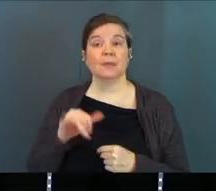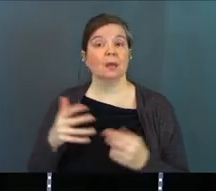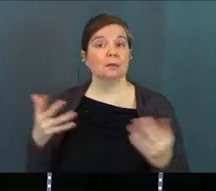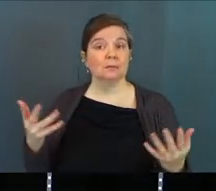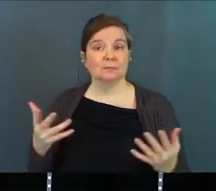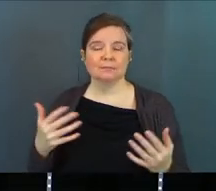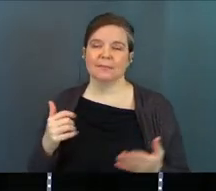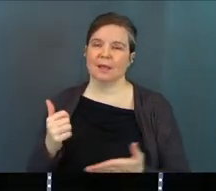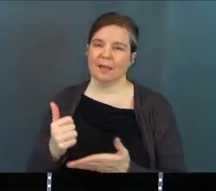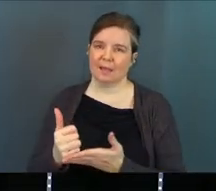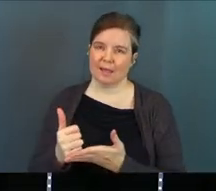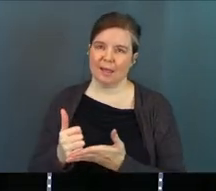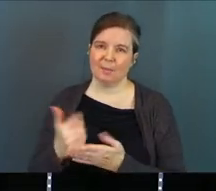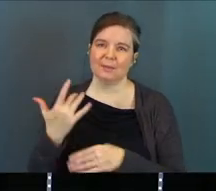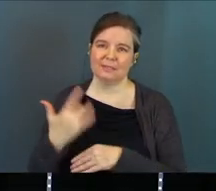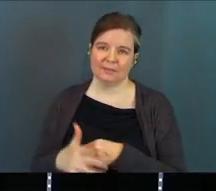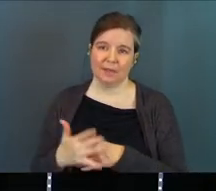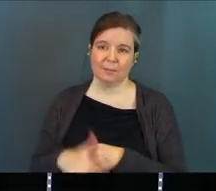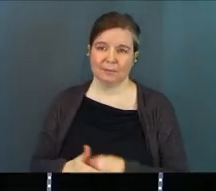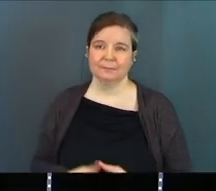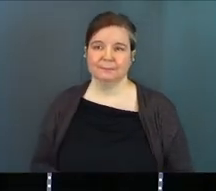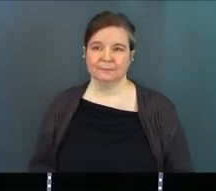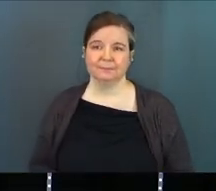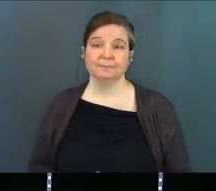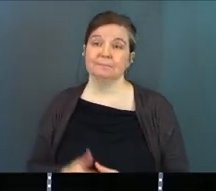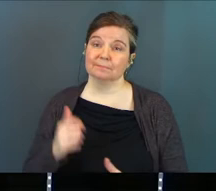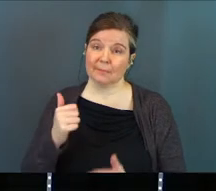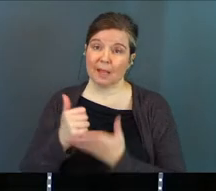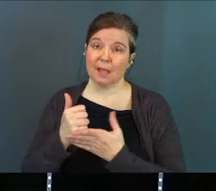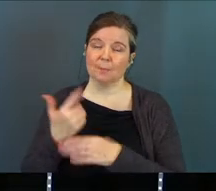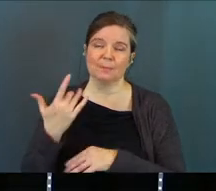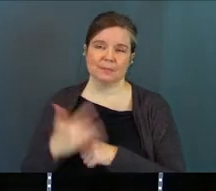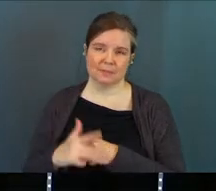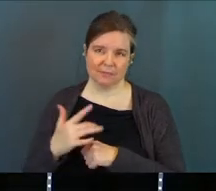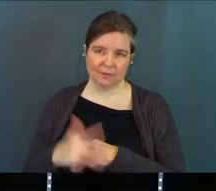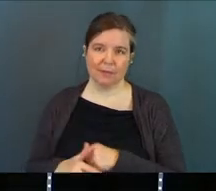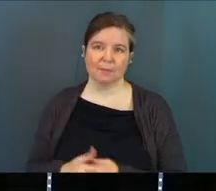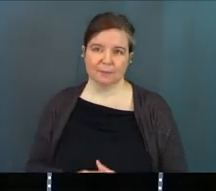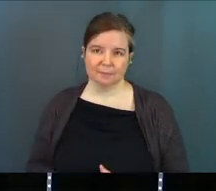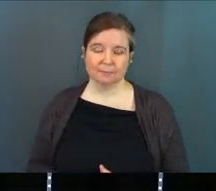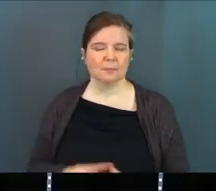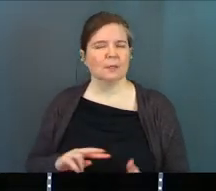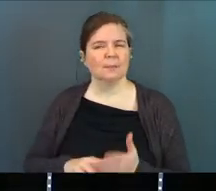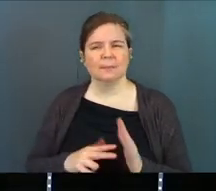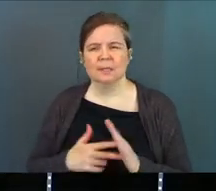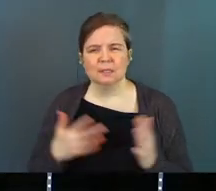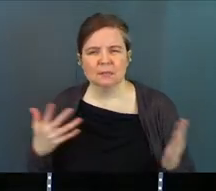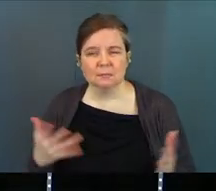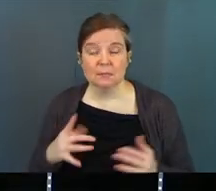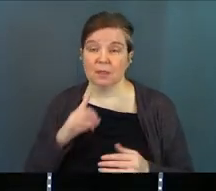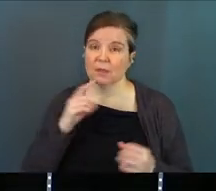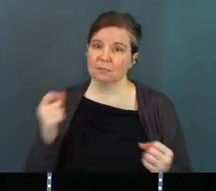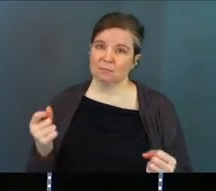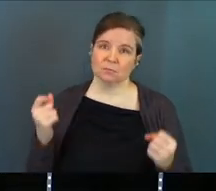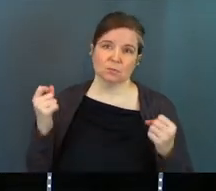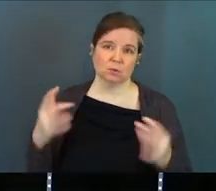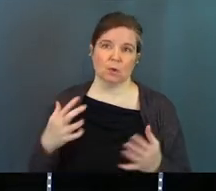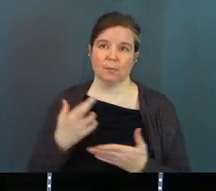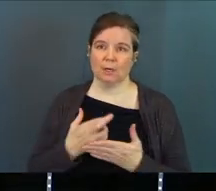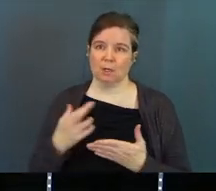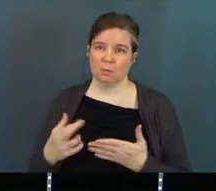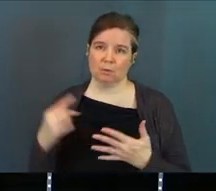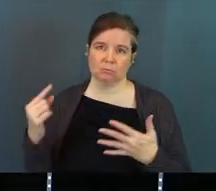that is that help is available. Okay? Help is available. And what I mean by this is there are so many